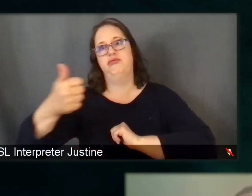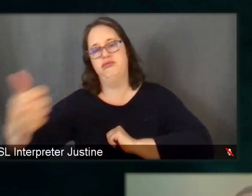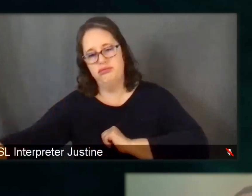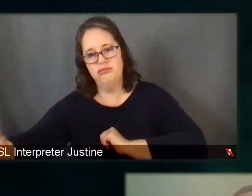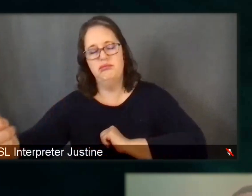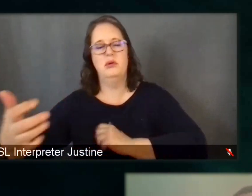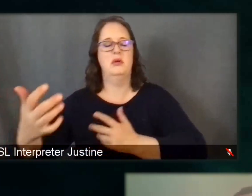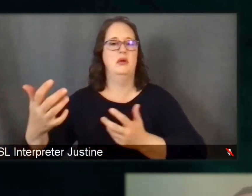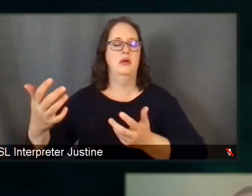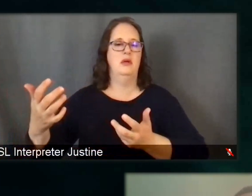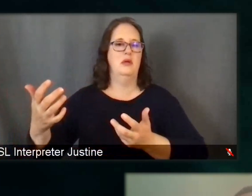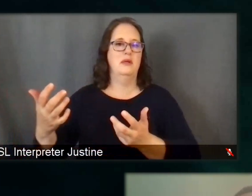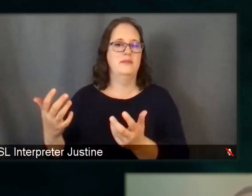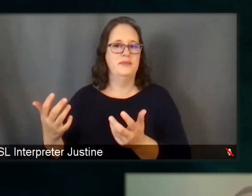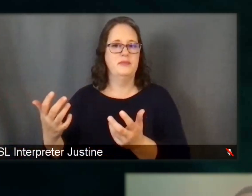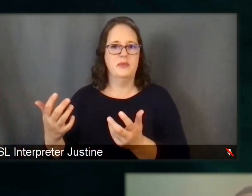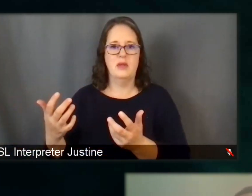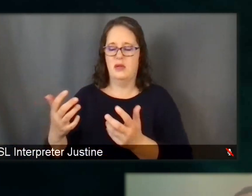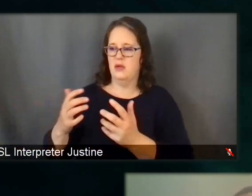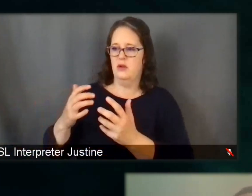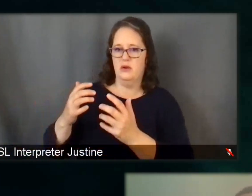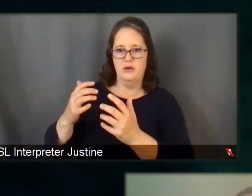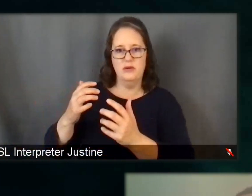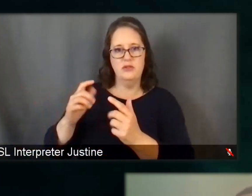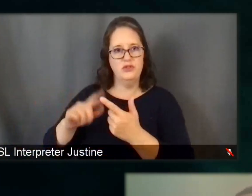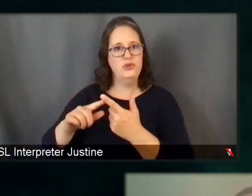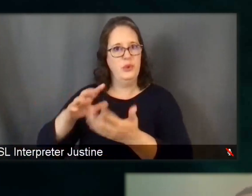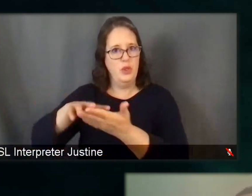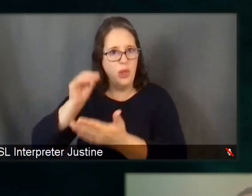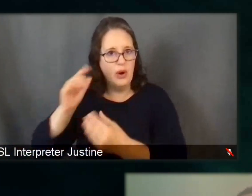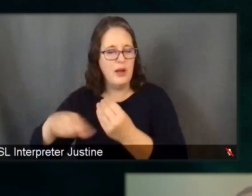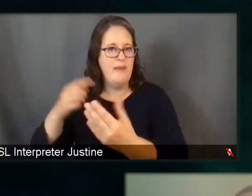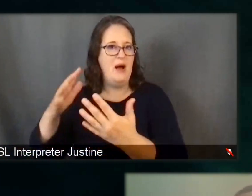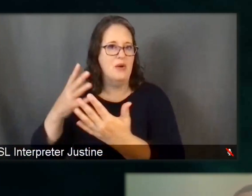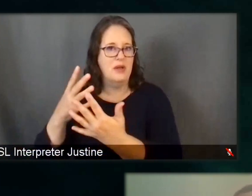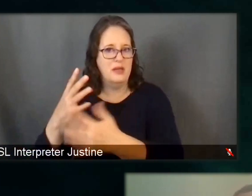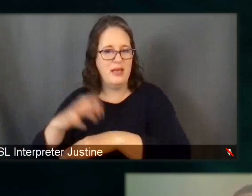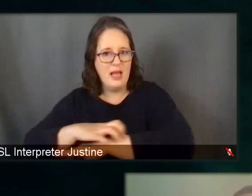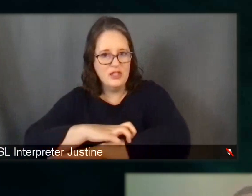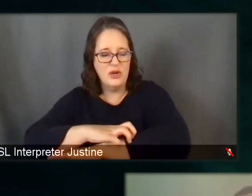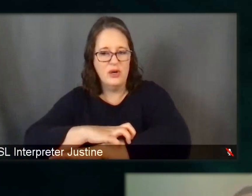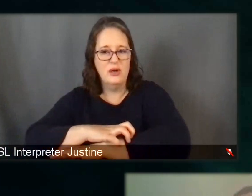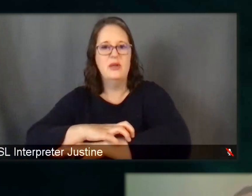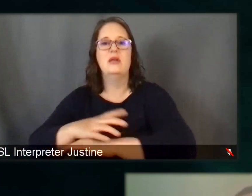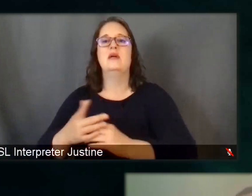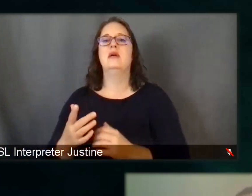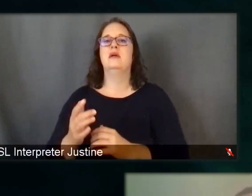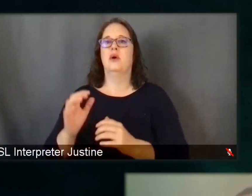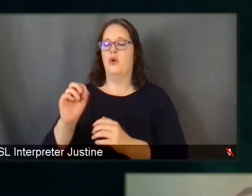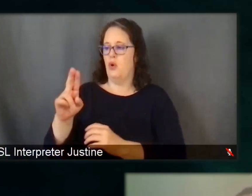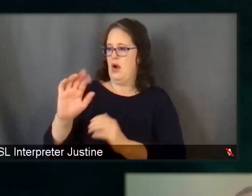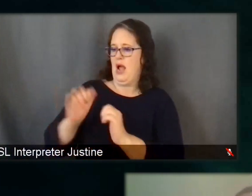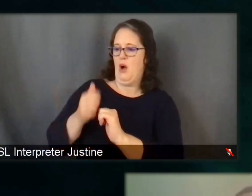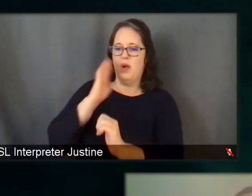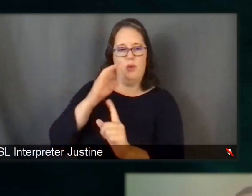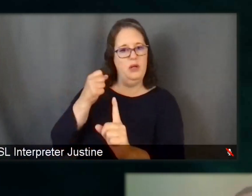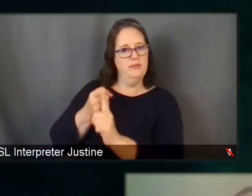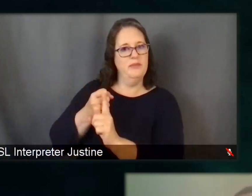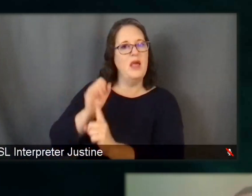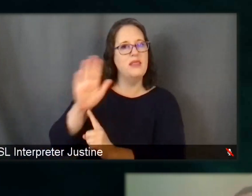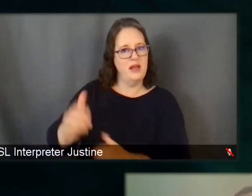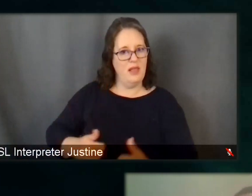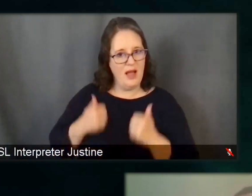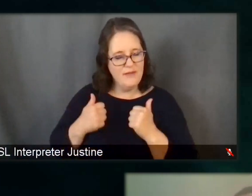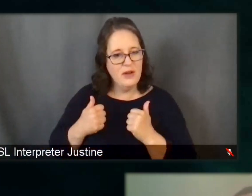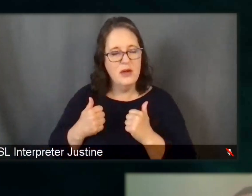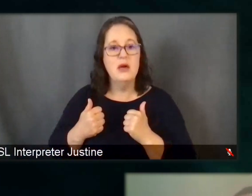and to determine how it may impact their life. And finally, I'll close with saying that I think it's also really important that we think about people as whole beings